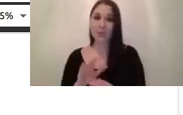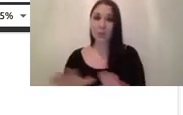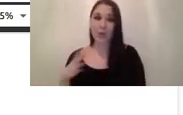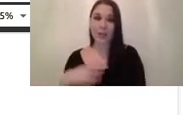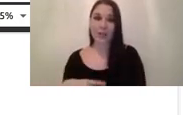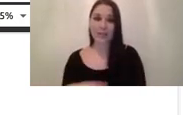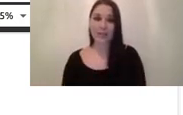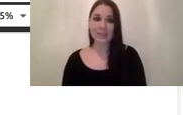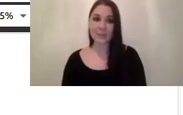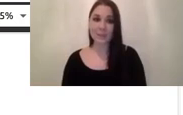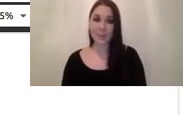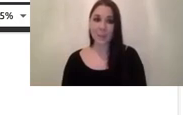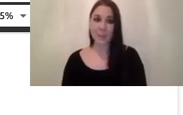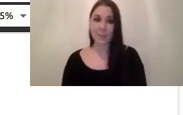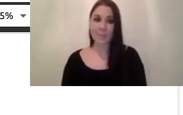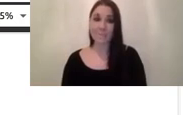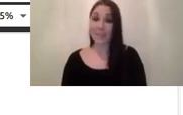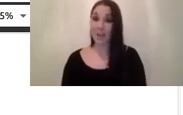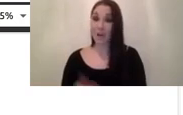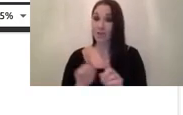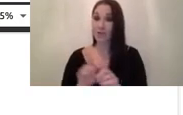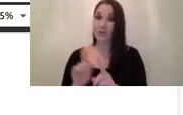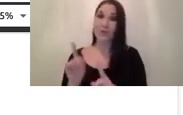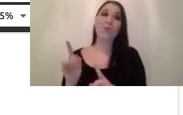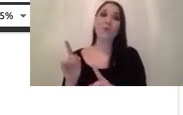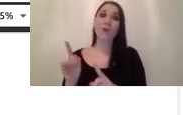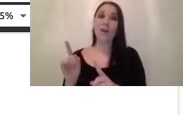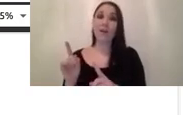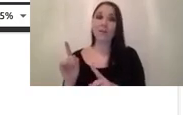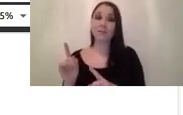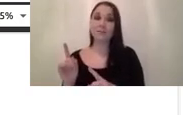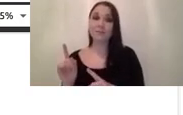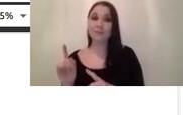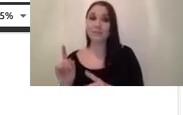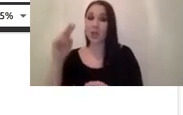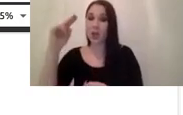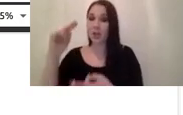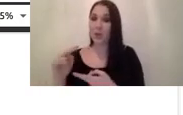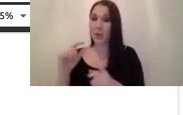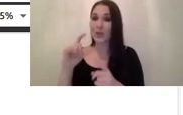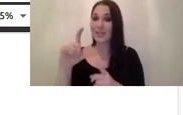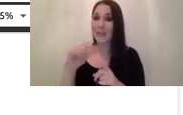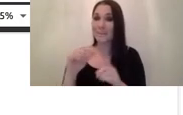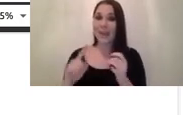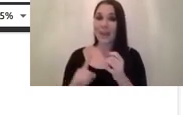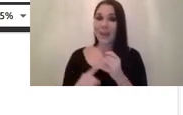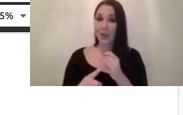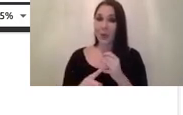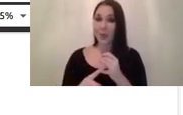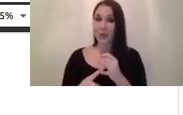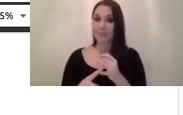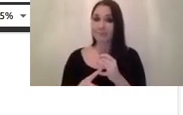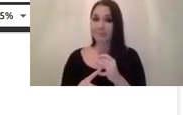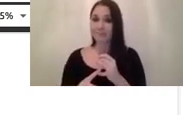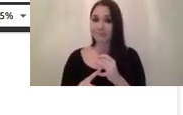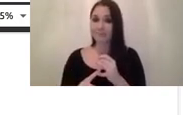uh also you don't you don't have a high uh cpo load and well